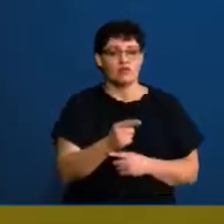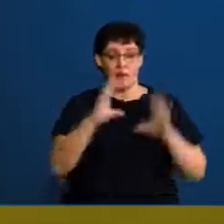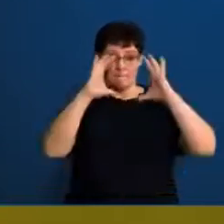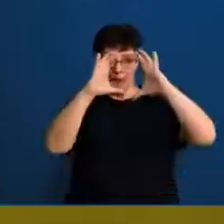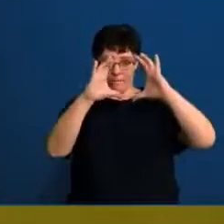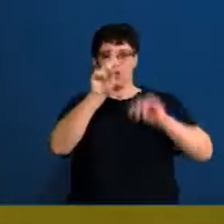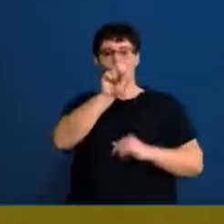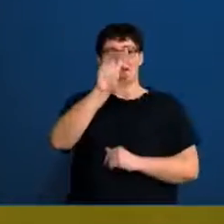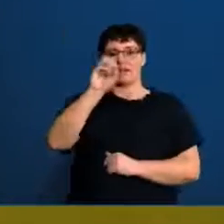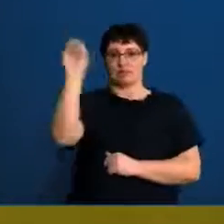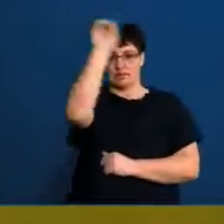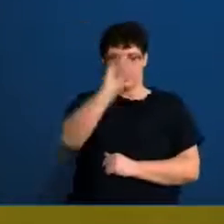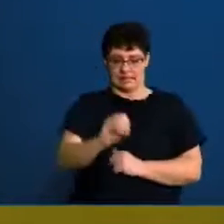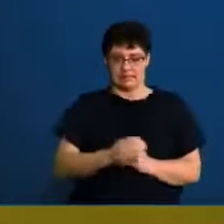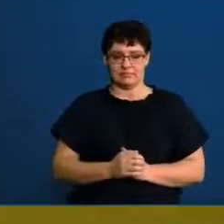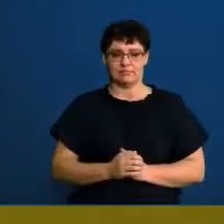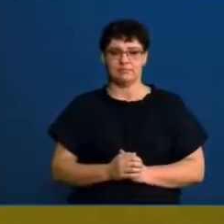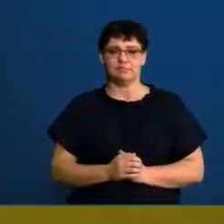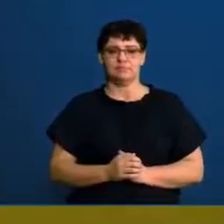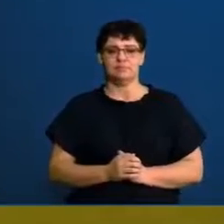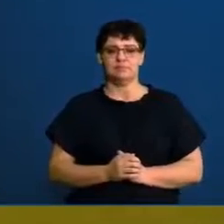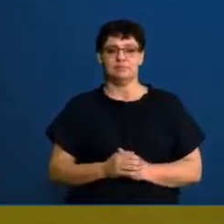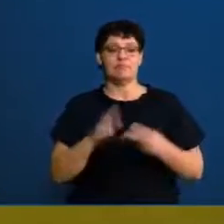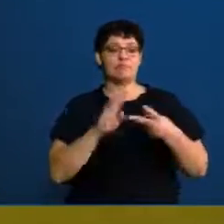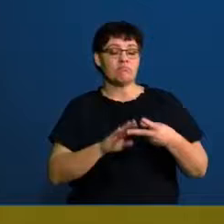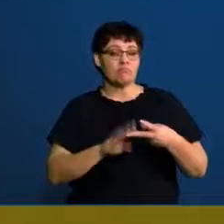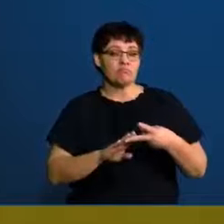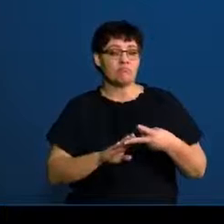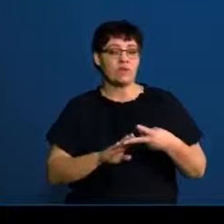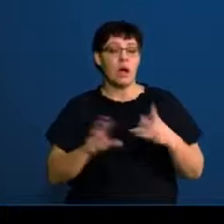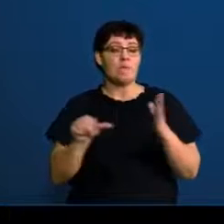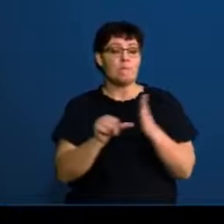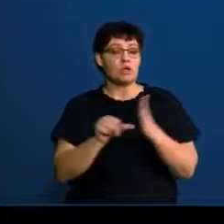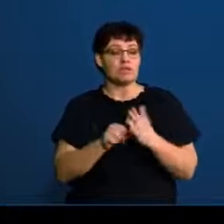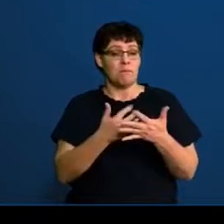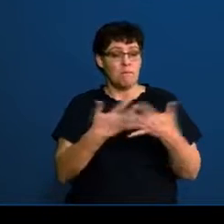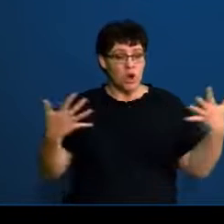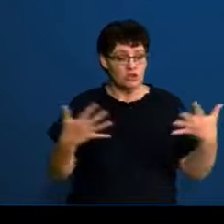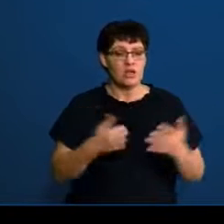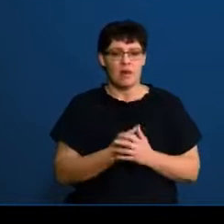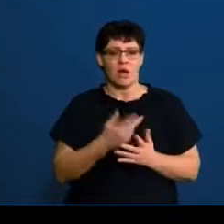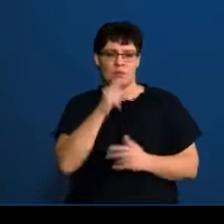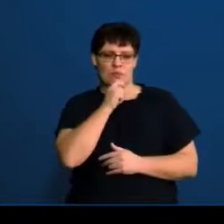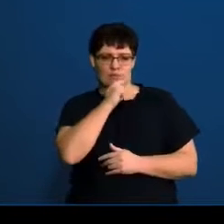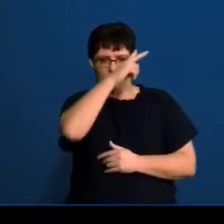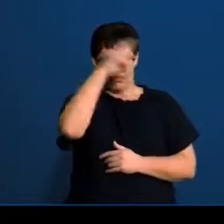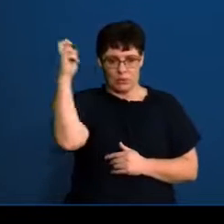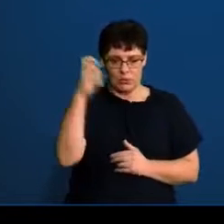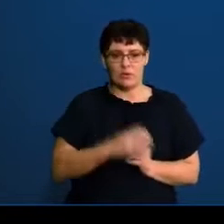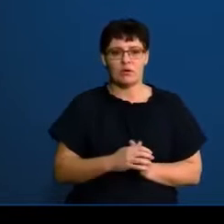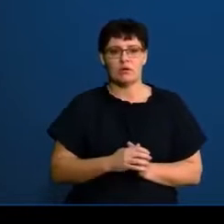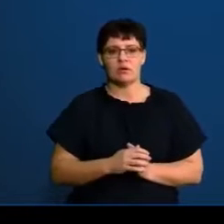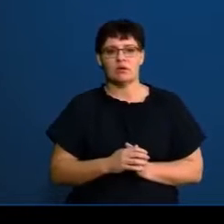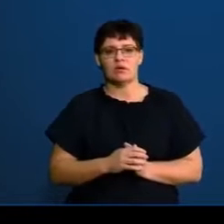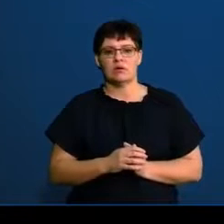is made up of 100%. Then the most important, and I'm going to use this in my blue, is the difference